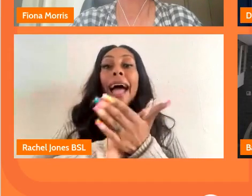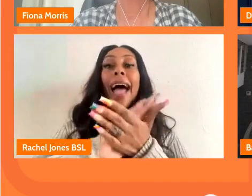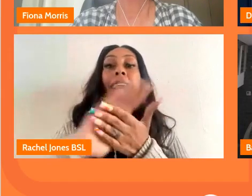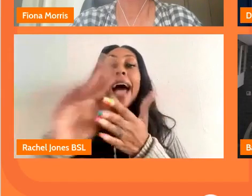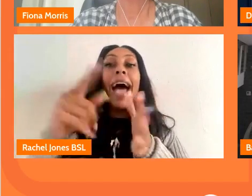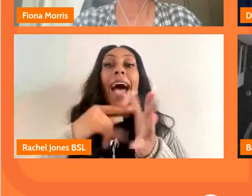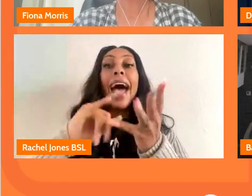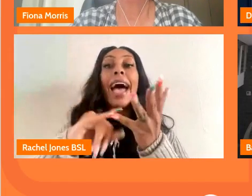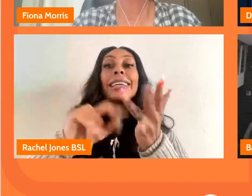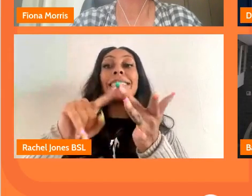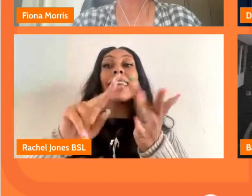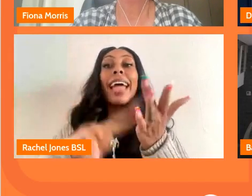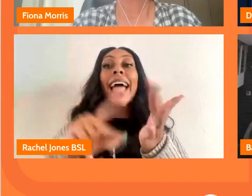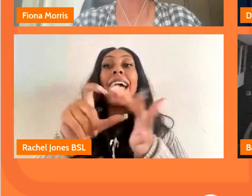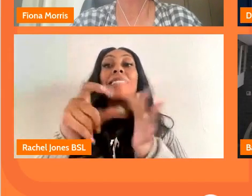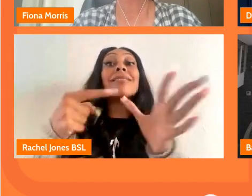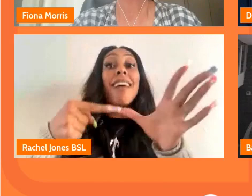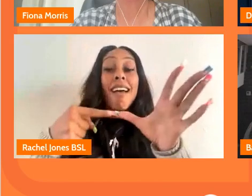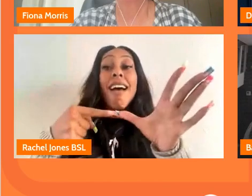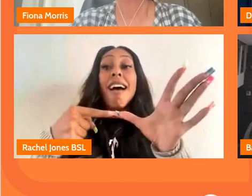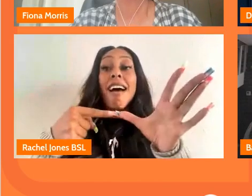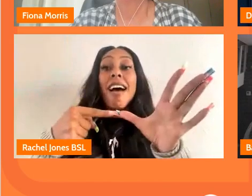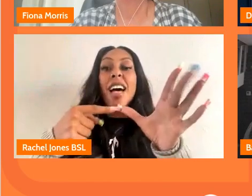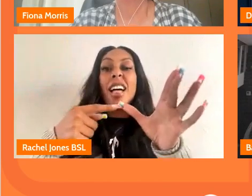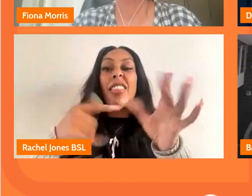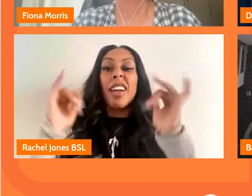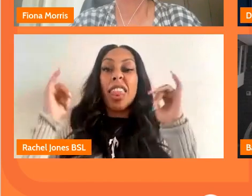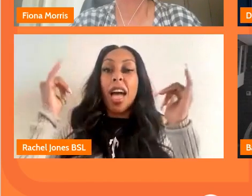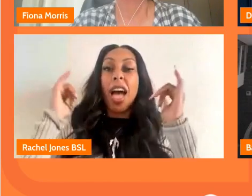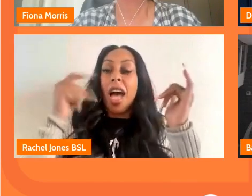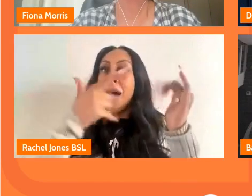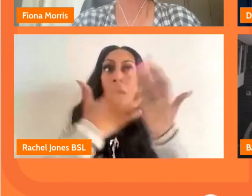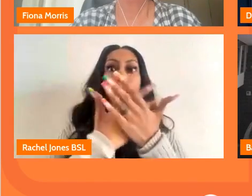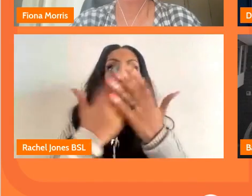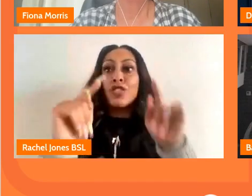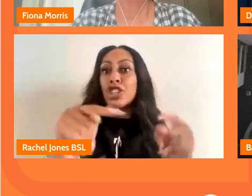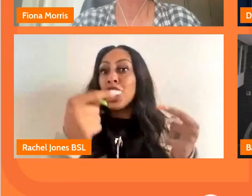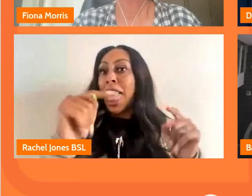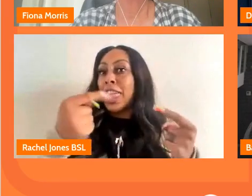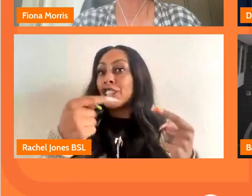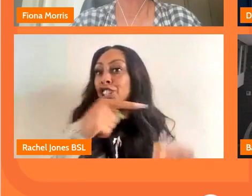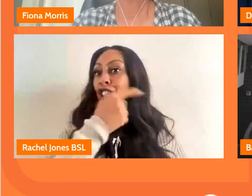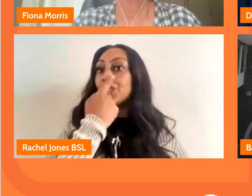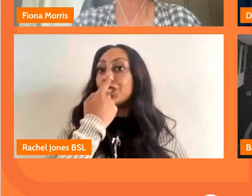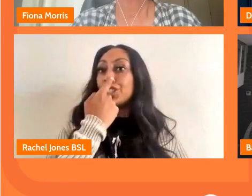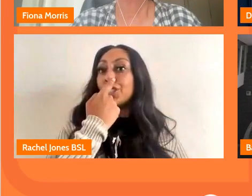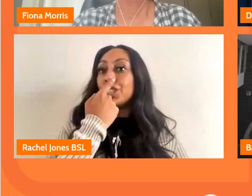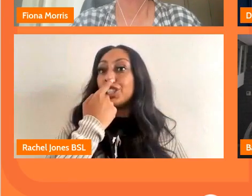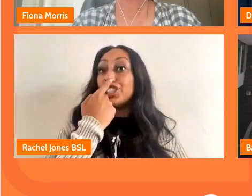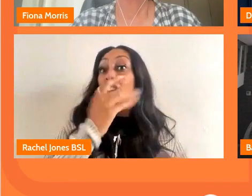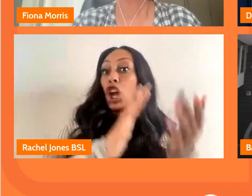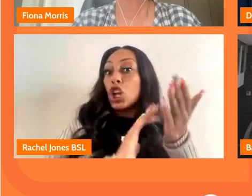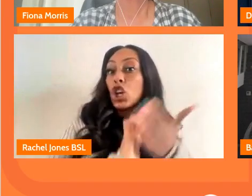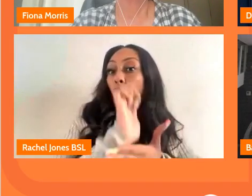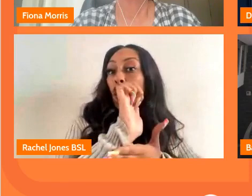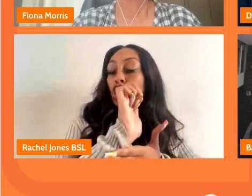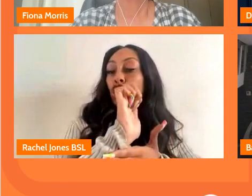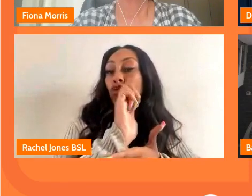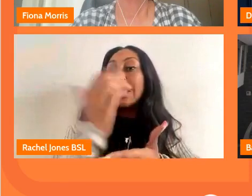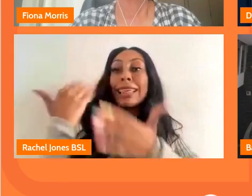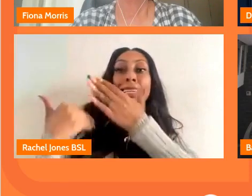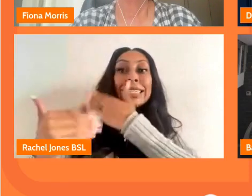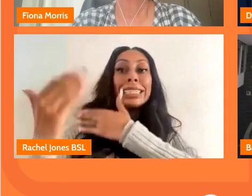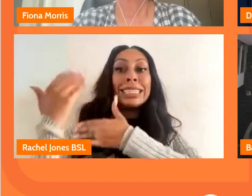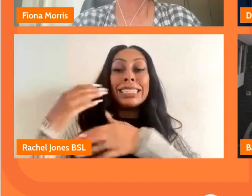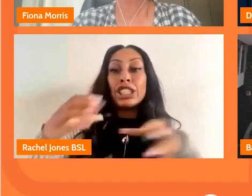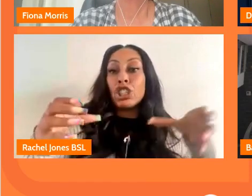was was incredibly challenging in lots of ways because you're not only looking at a moment in in cultural history you've got a